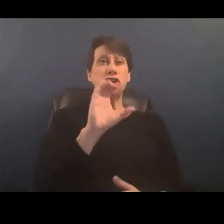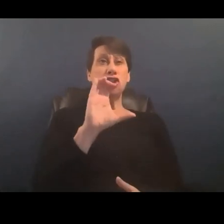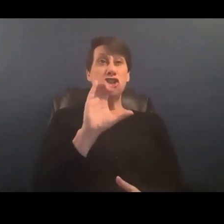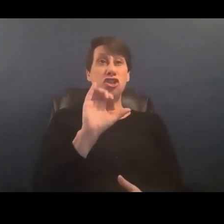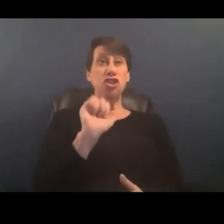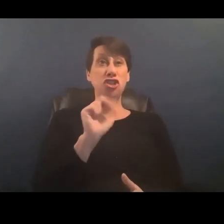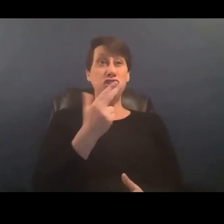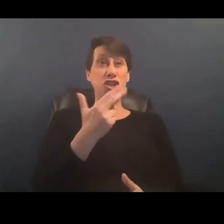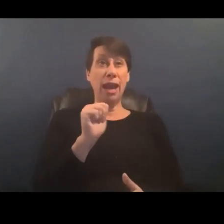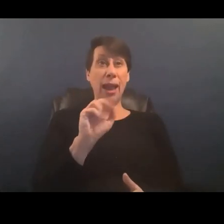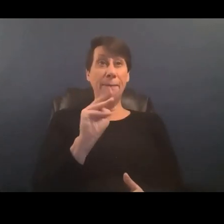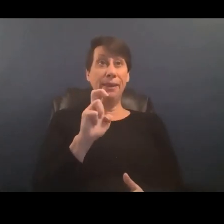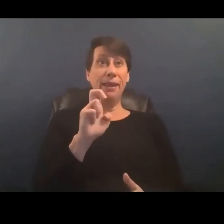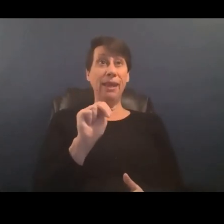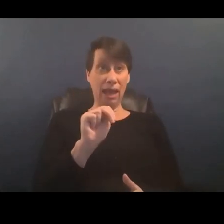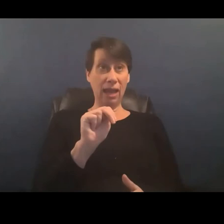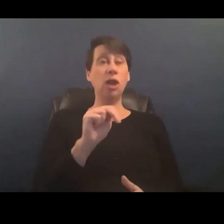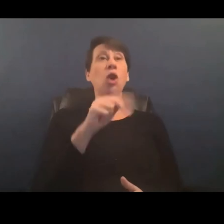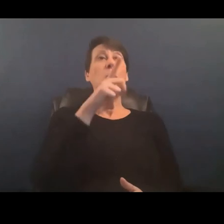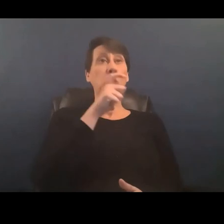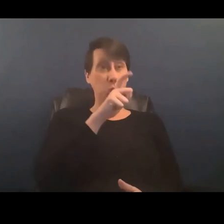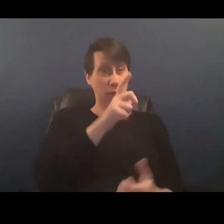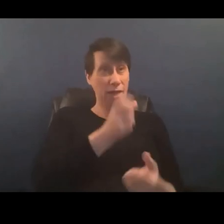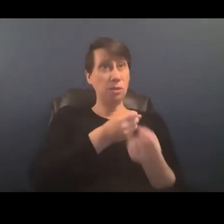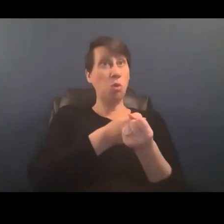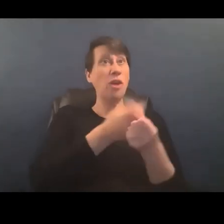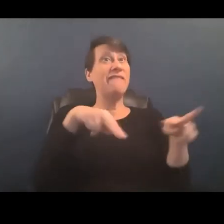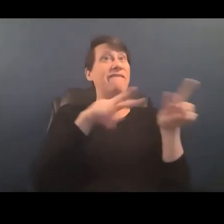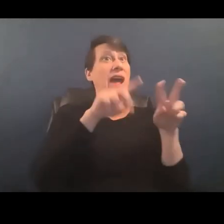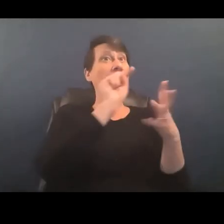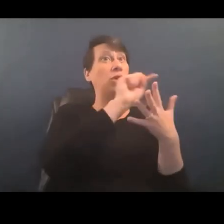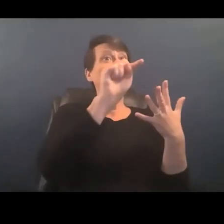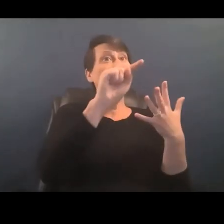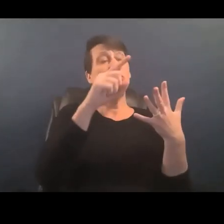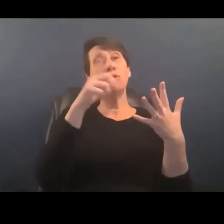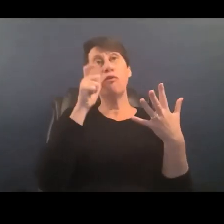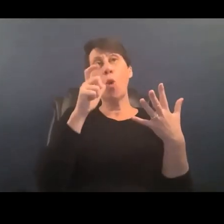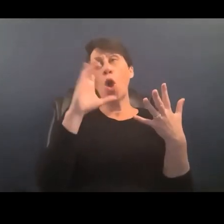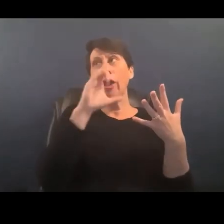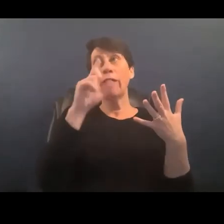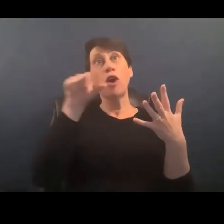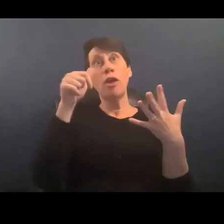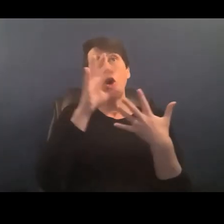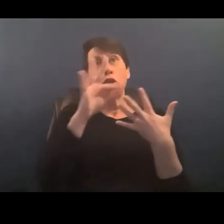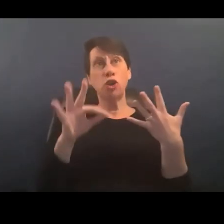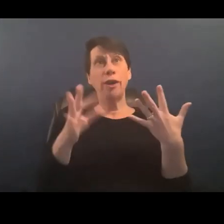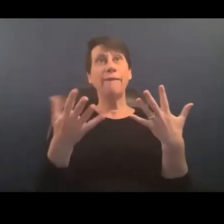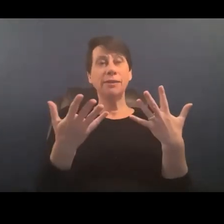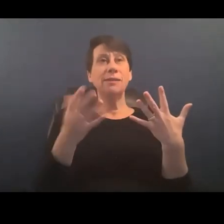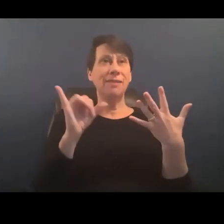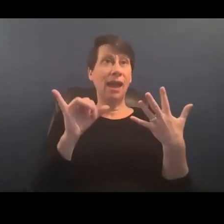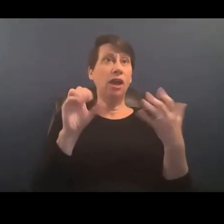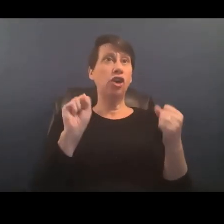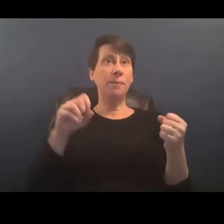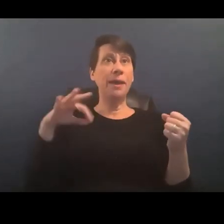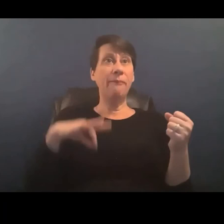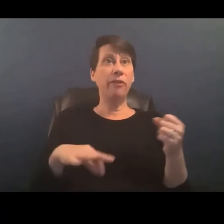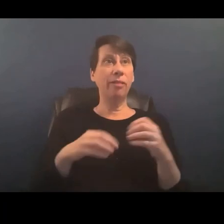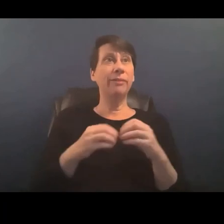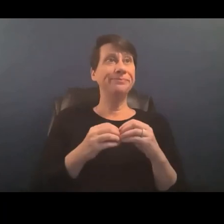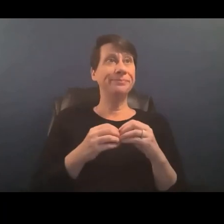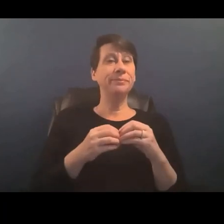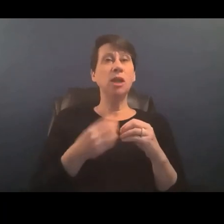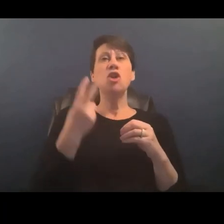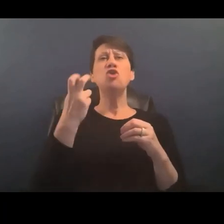um with values of like seeking alternatives could be really helpful as well we've got two more